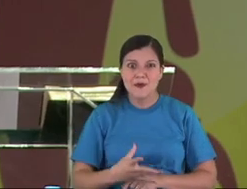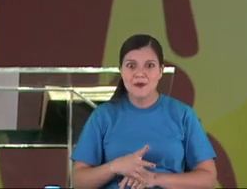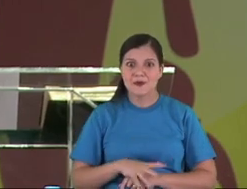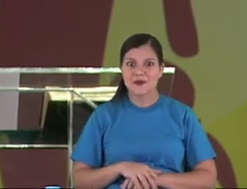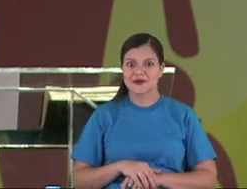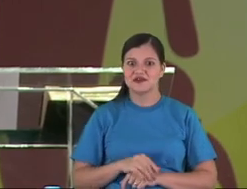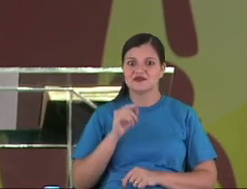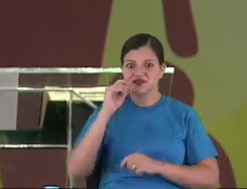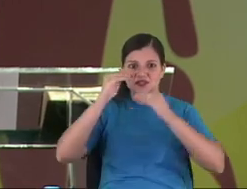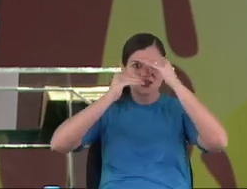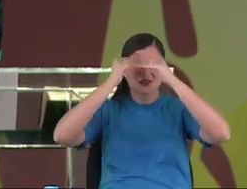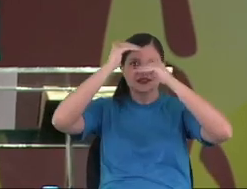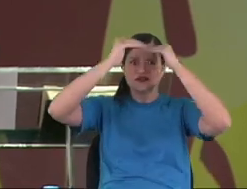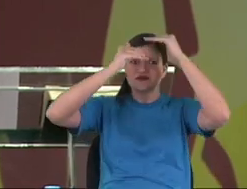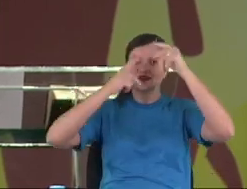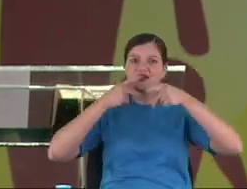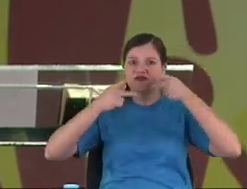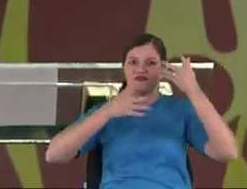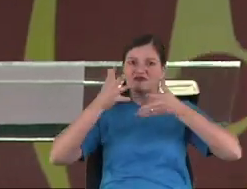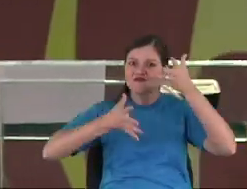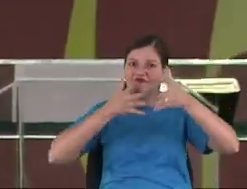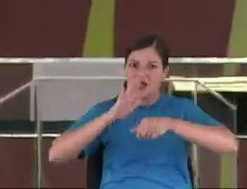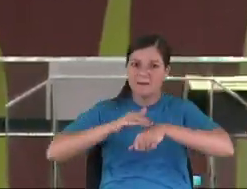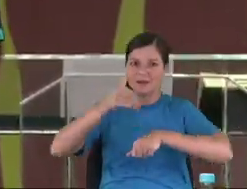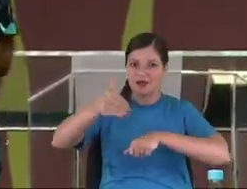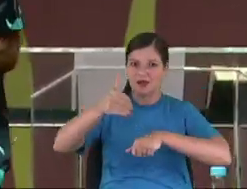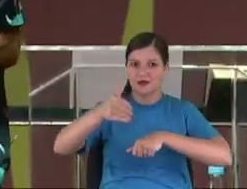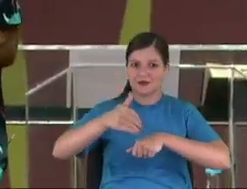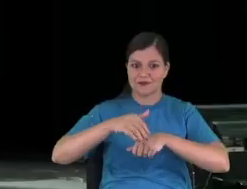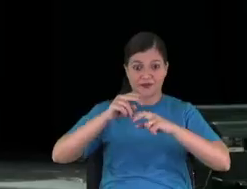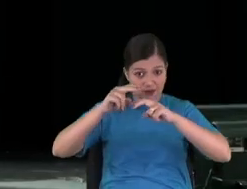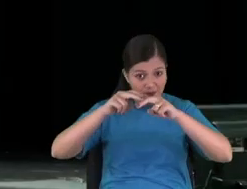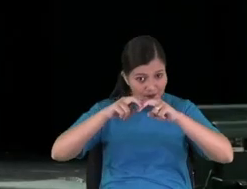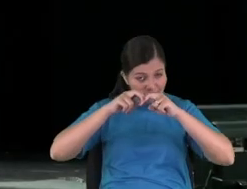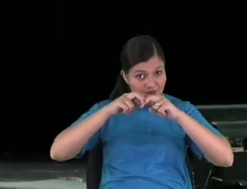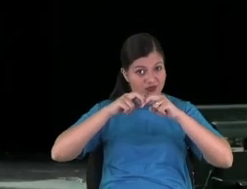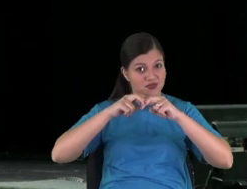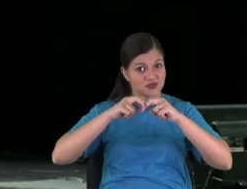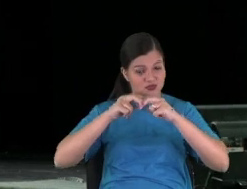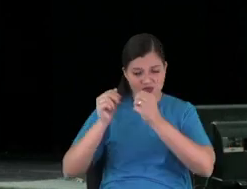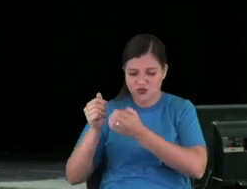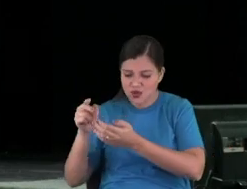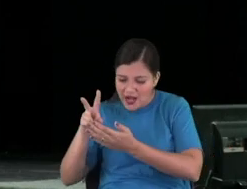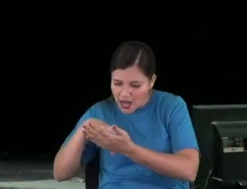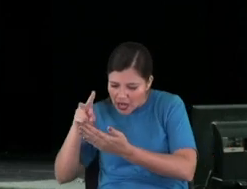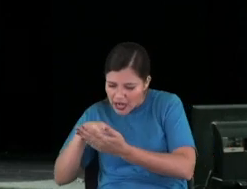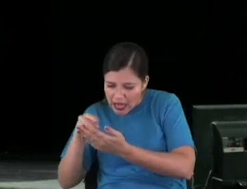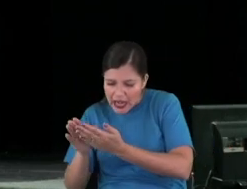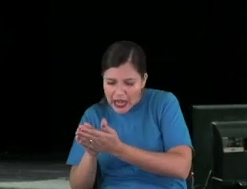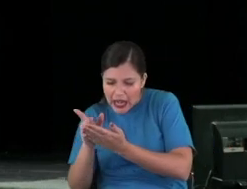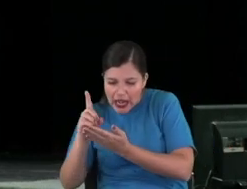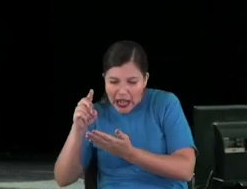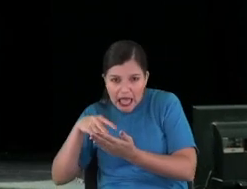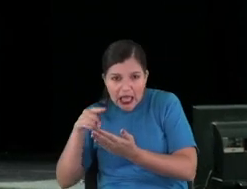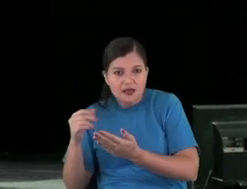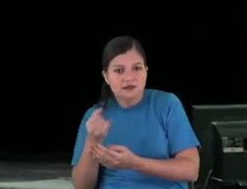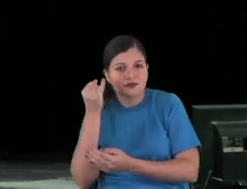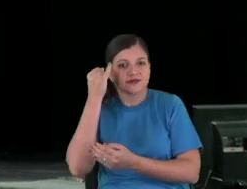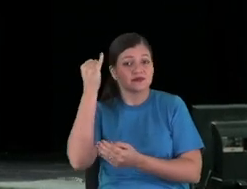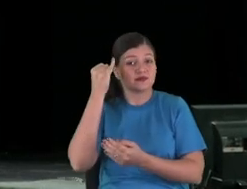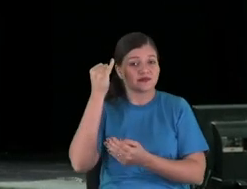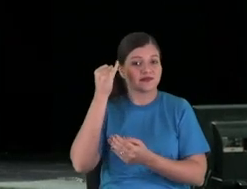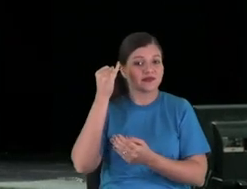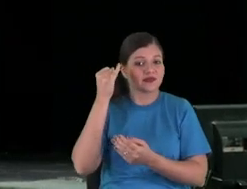spelling, the speaking. That's the reason that reading is very, very important.